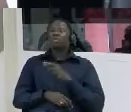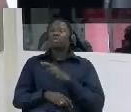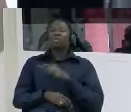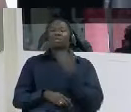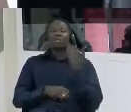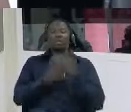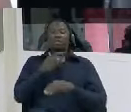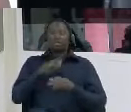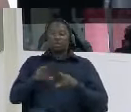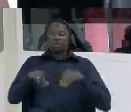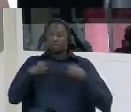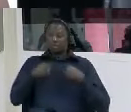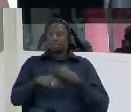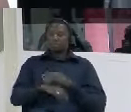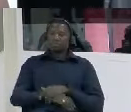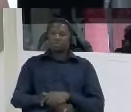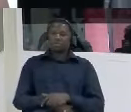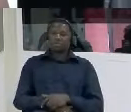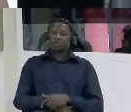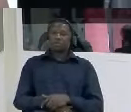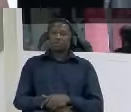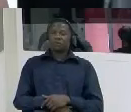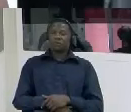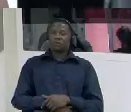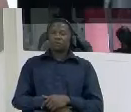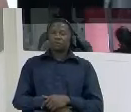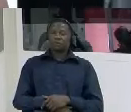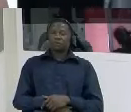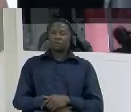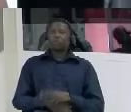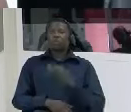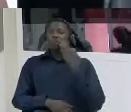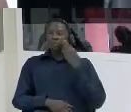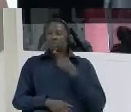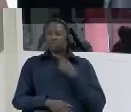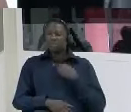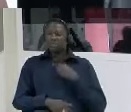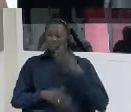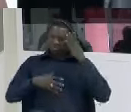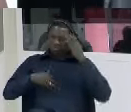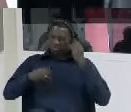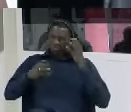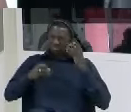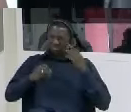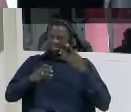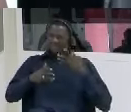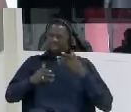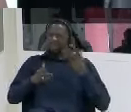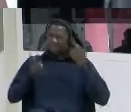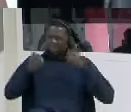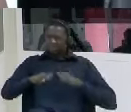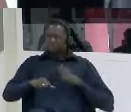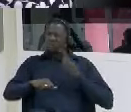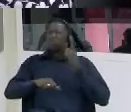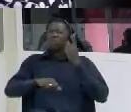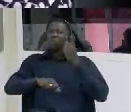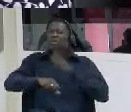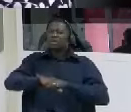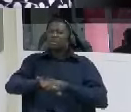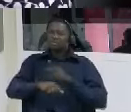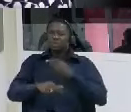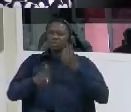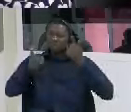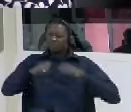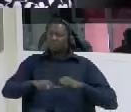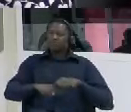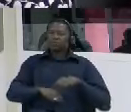and when did these complications arise um after after during what period did these complications